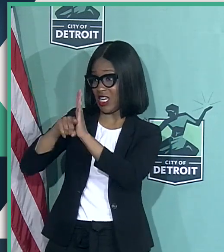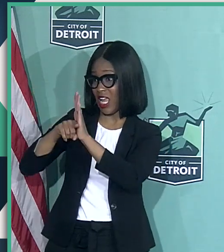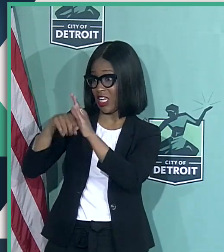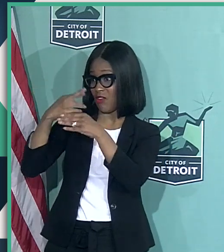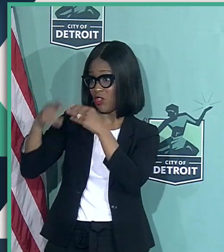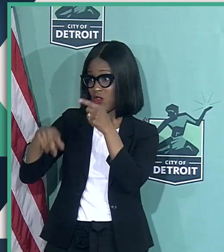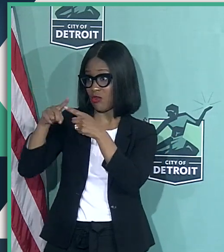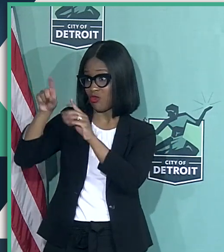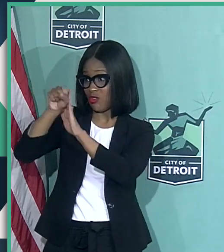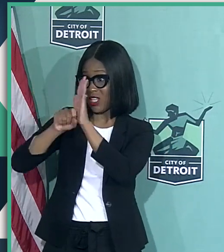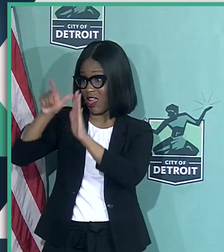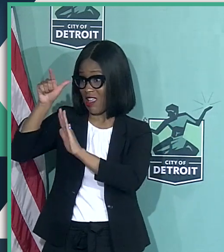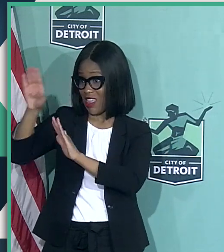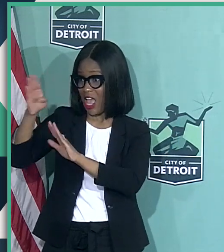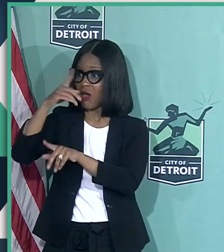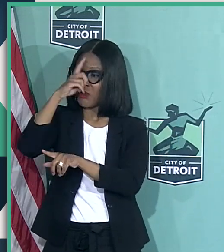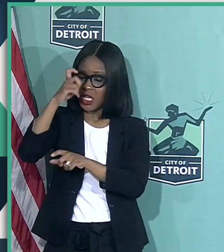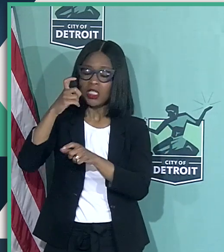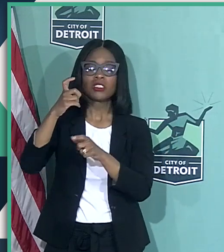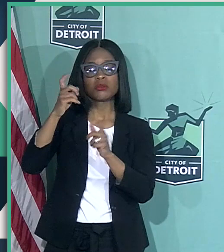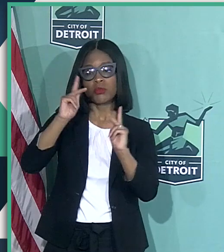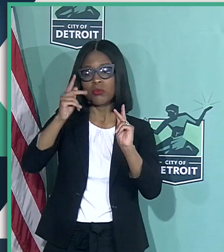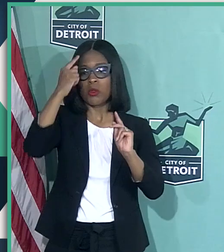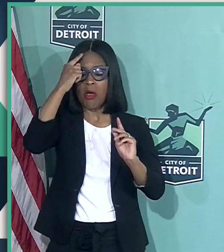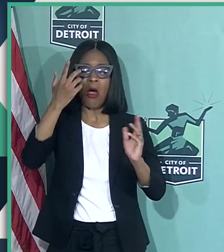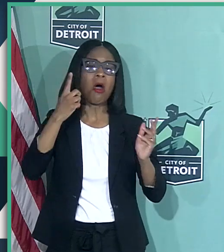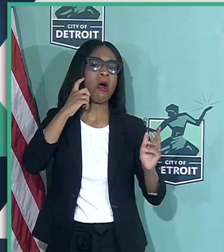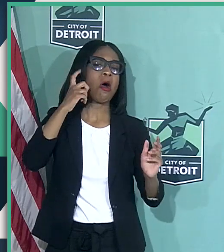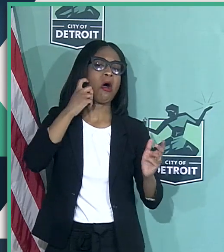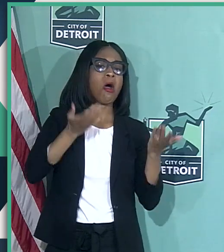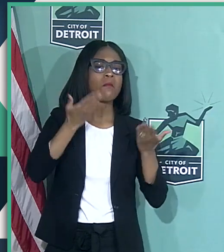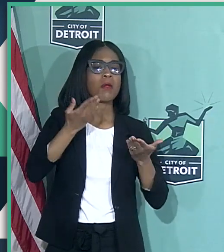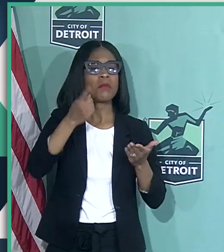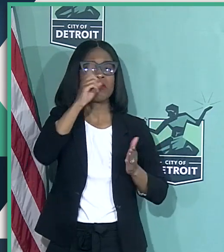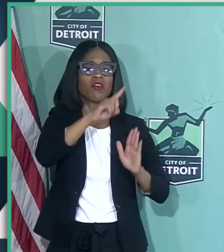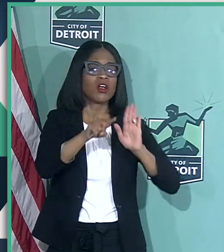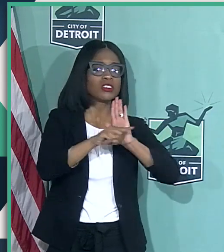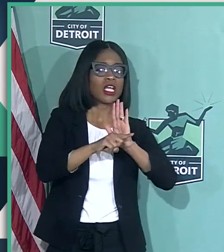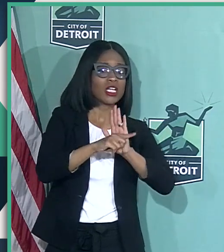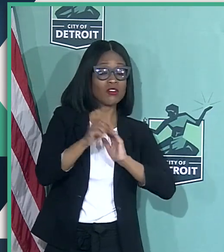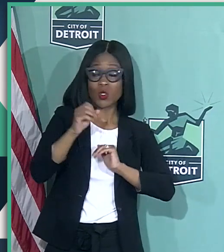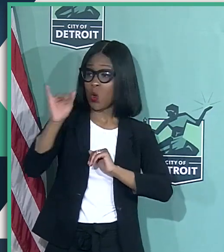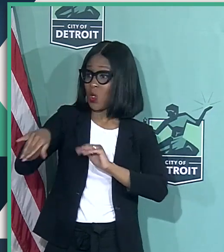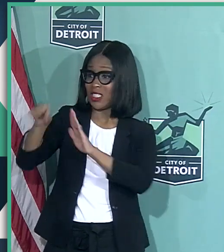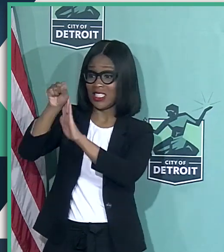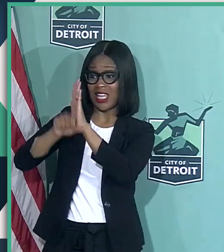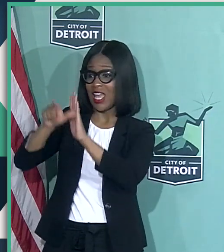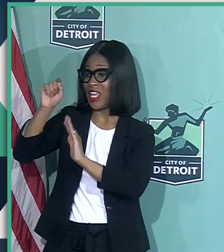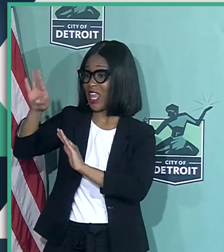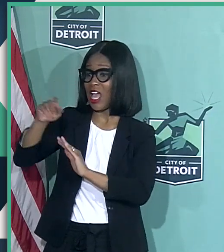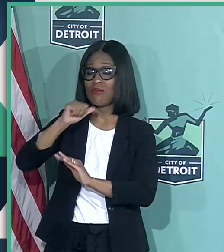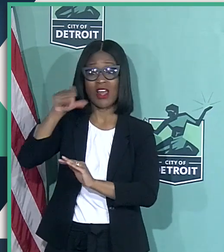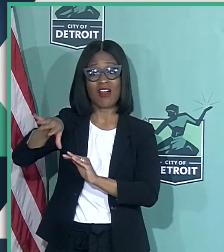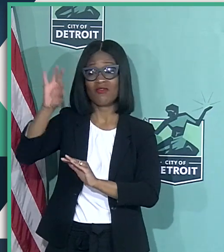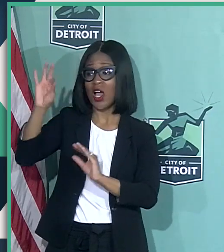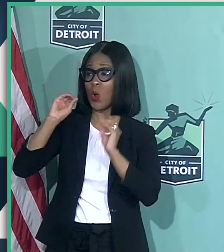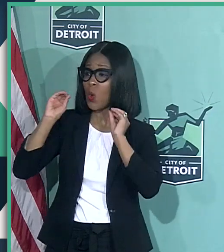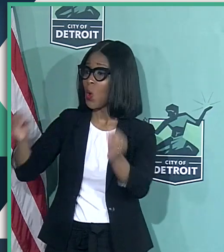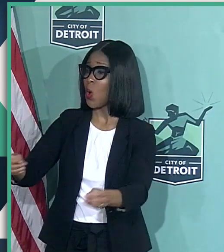lab because there were suggestions that there could be false negatives. The state lab didn't find a single positive